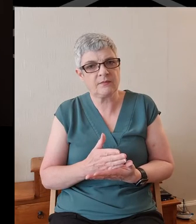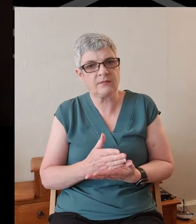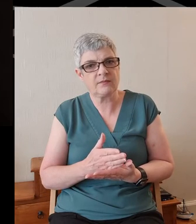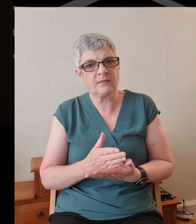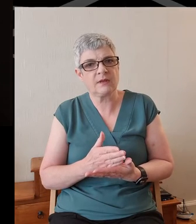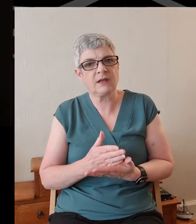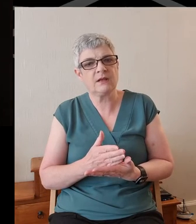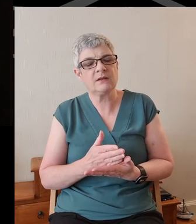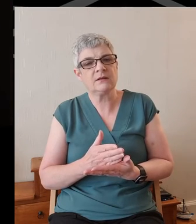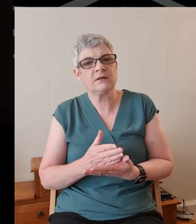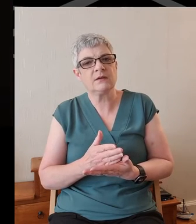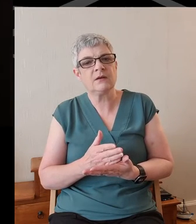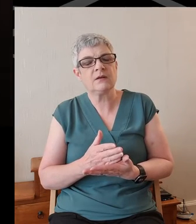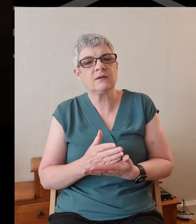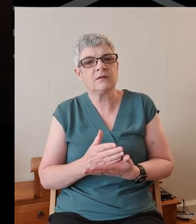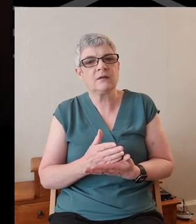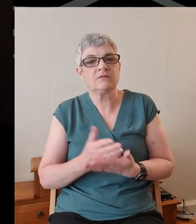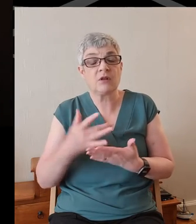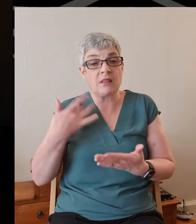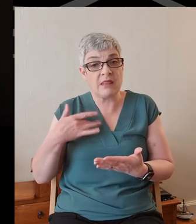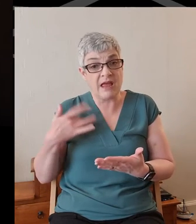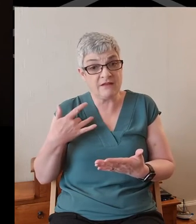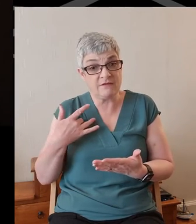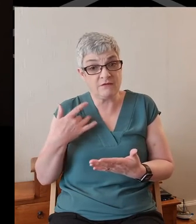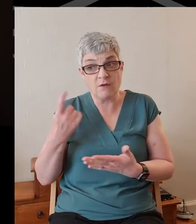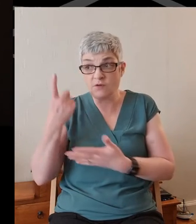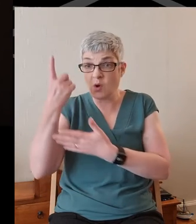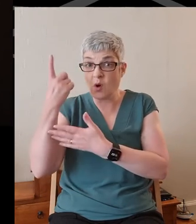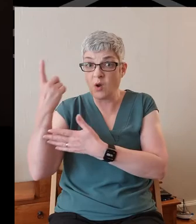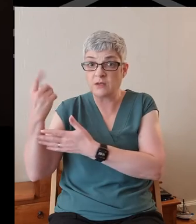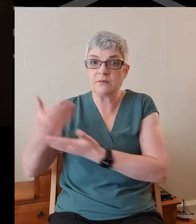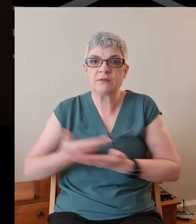bring the life of God to others.